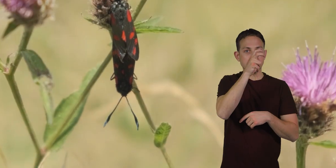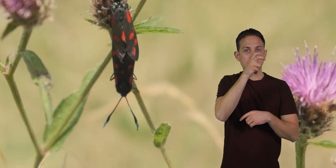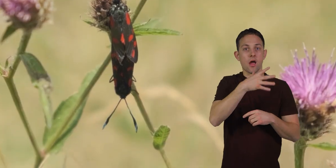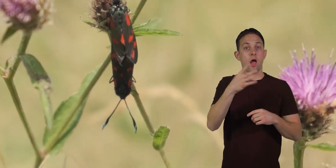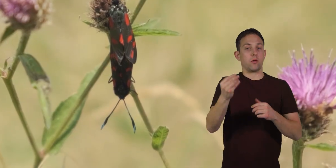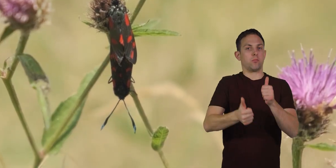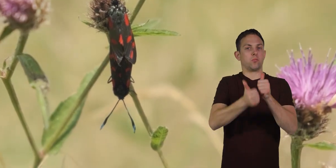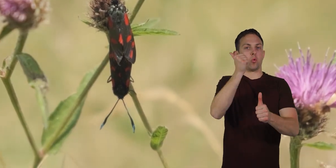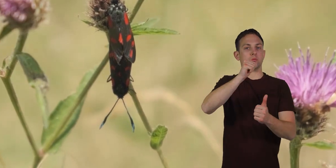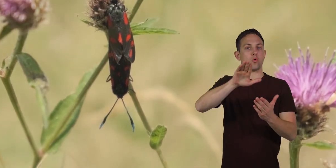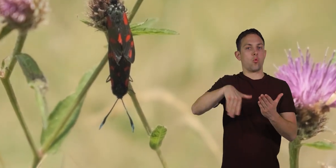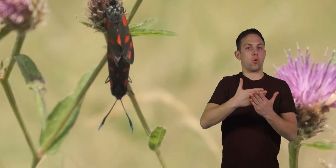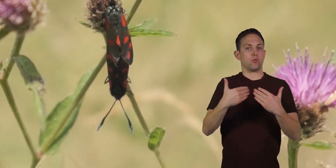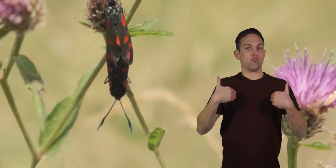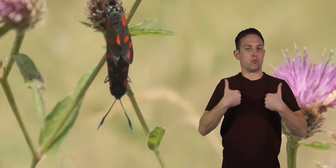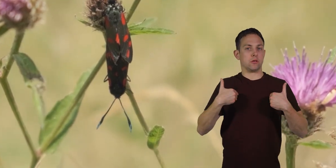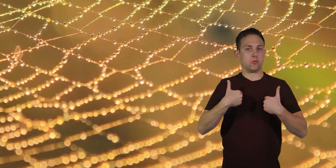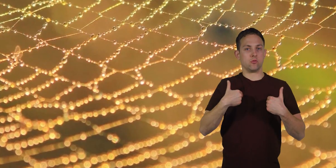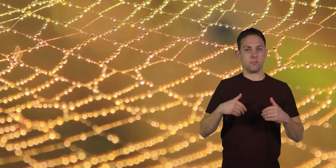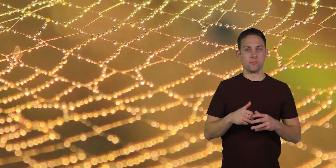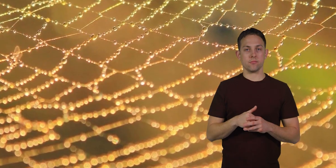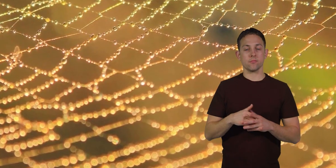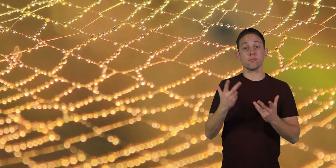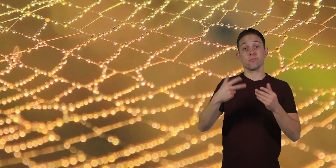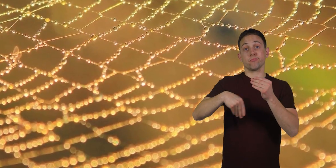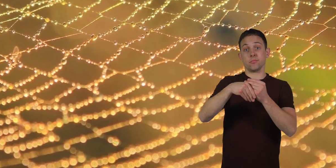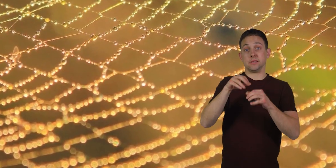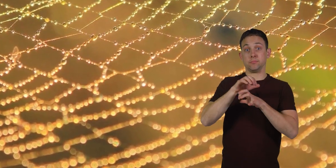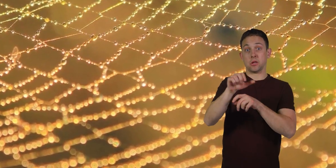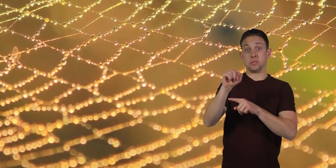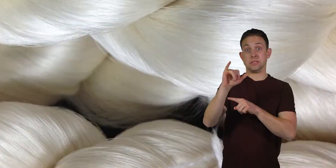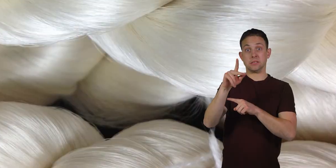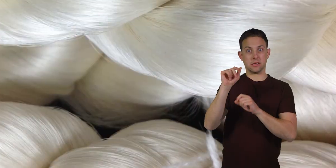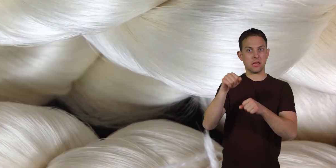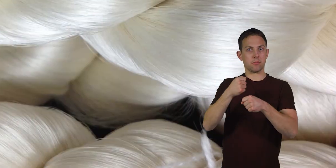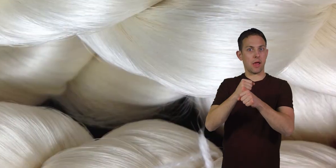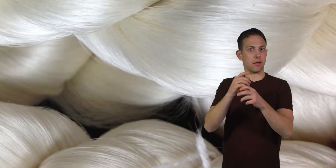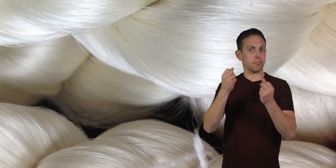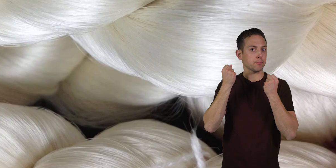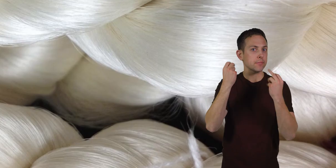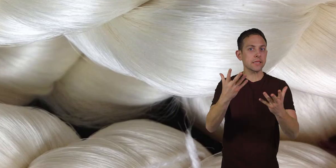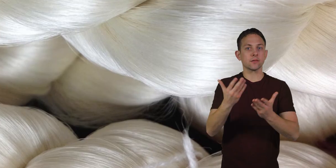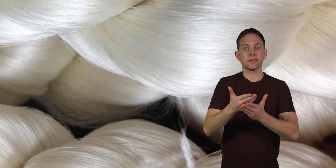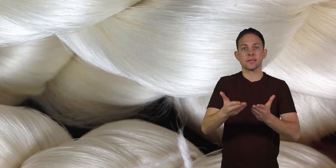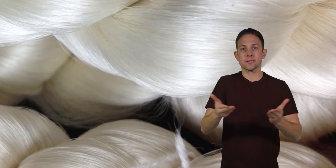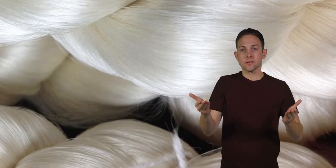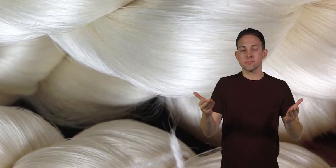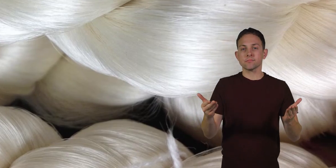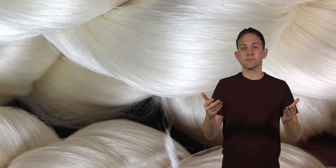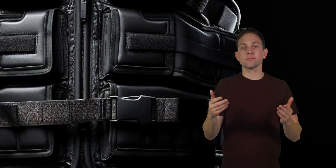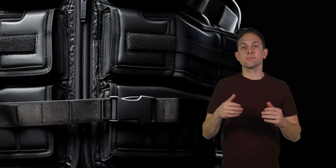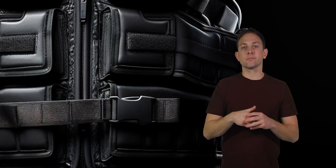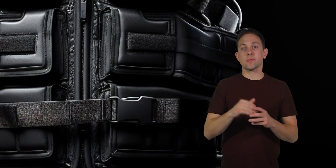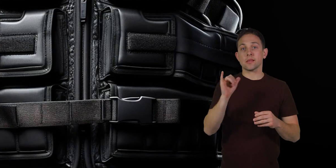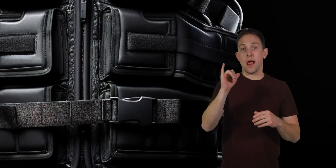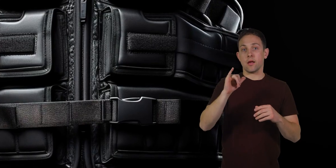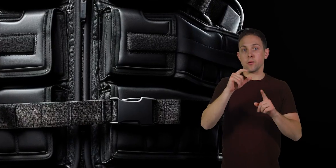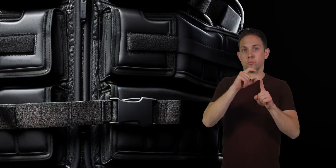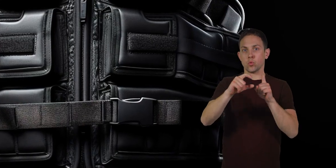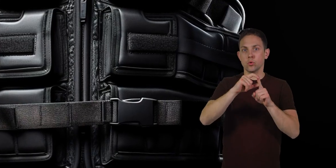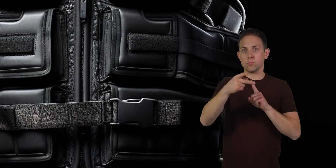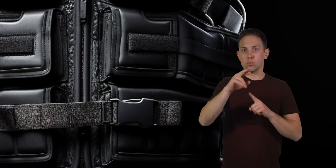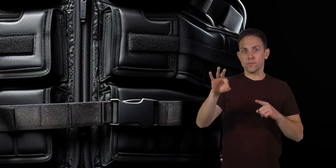but not to most other creatures. In addition, spider silk can be made into many things, like